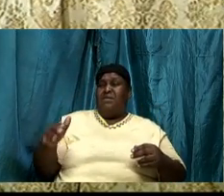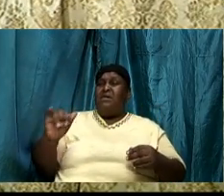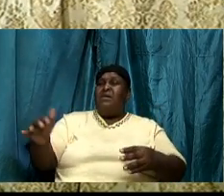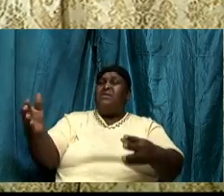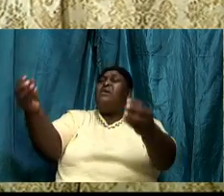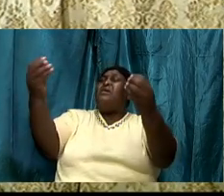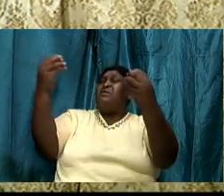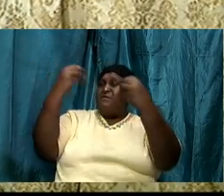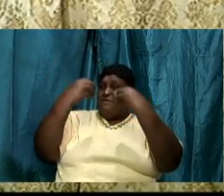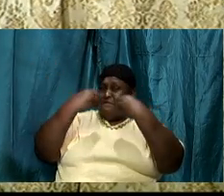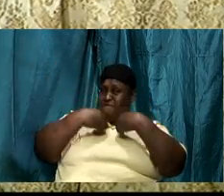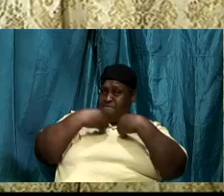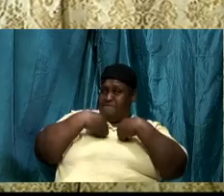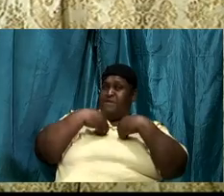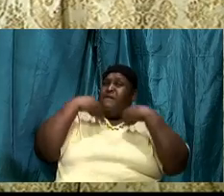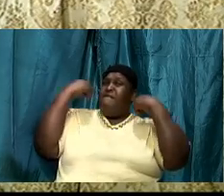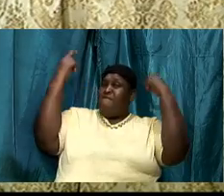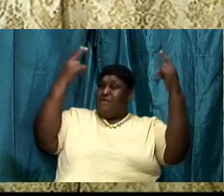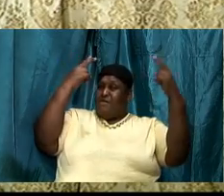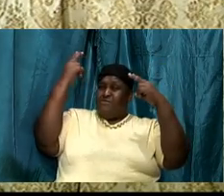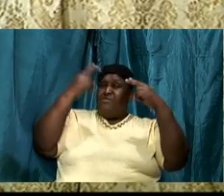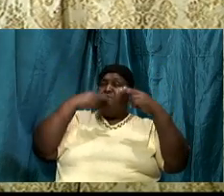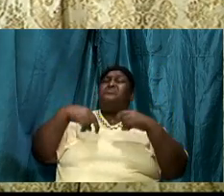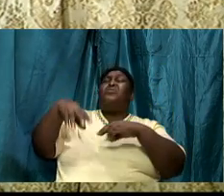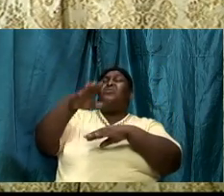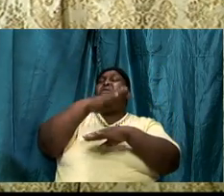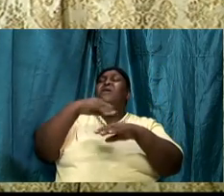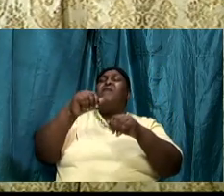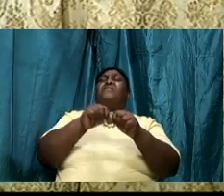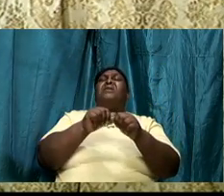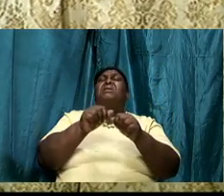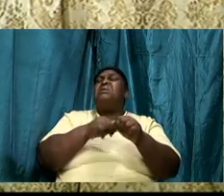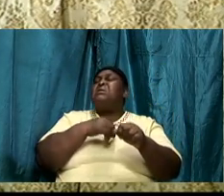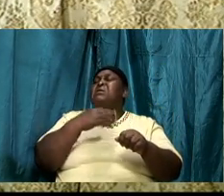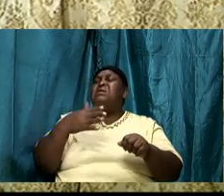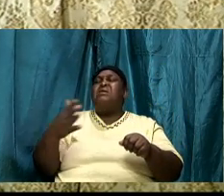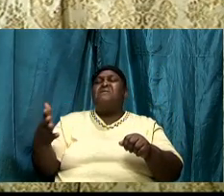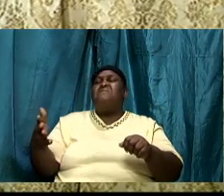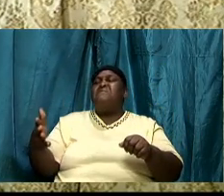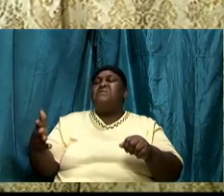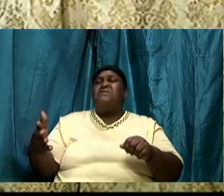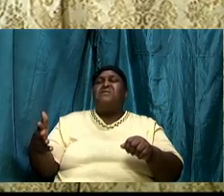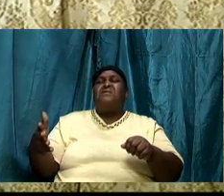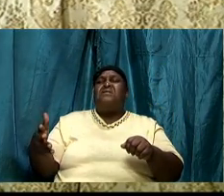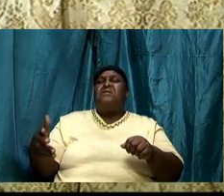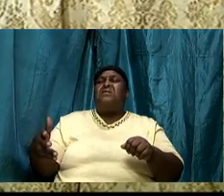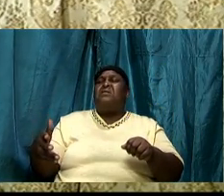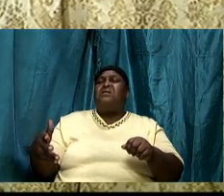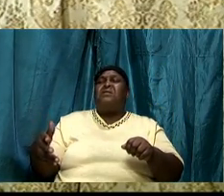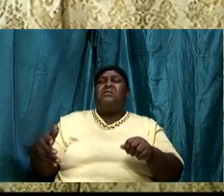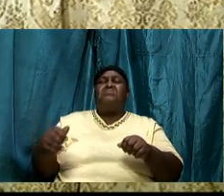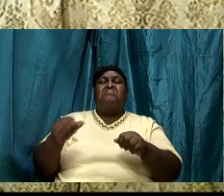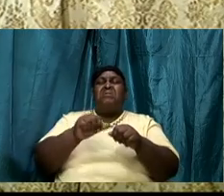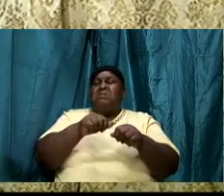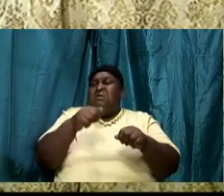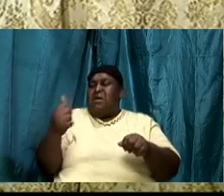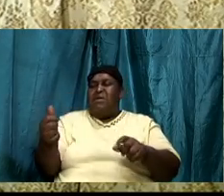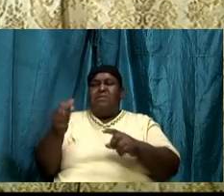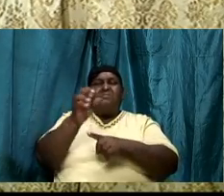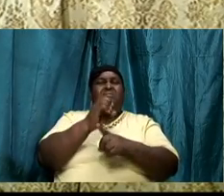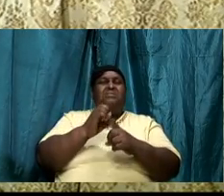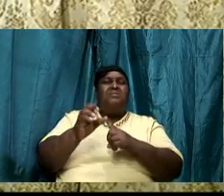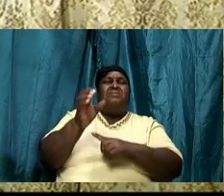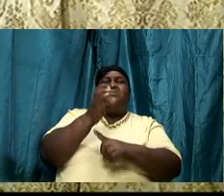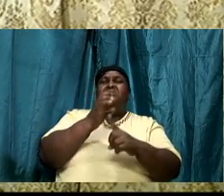the victory over any and every circumstance. And it is important that we